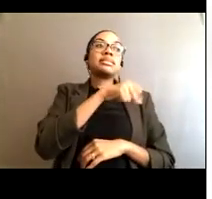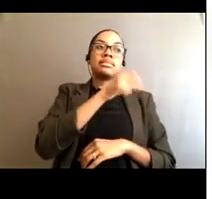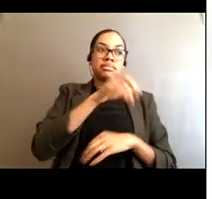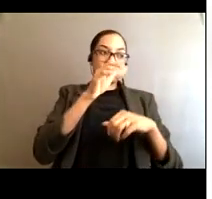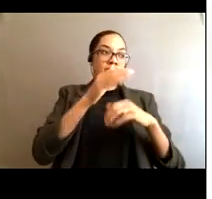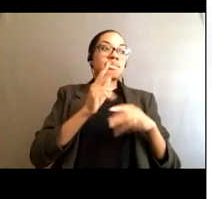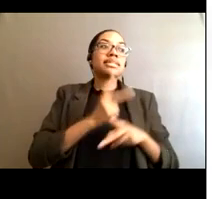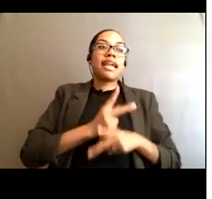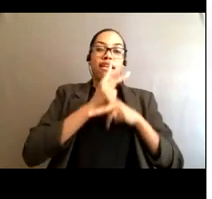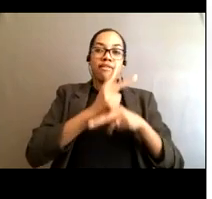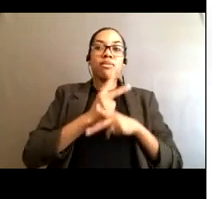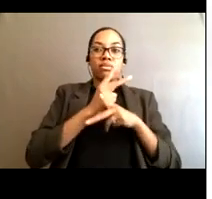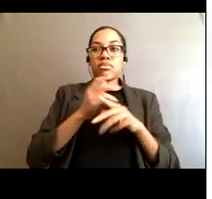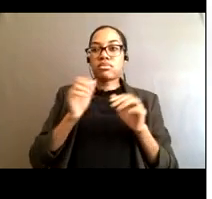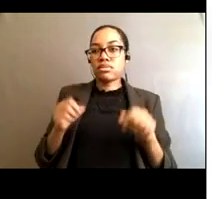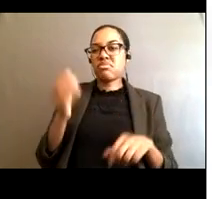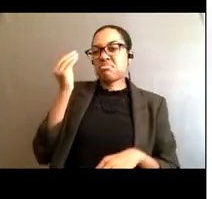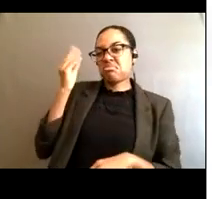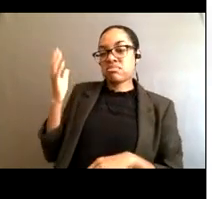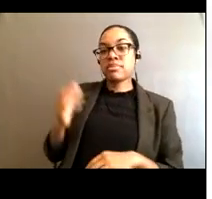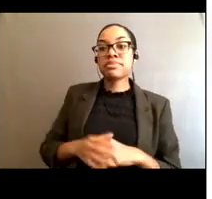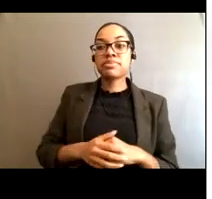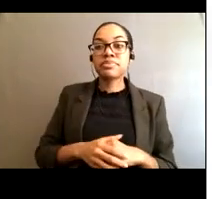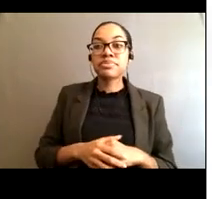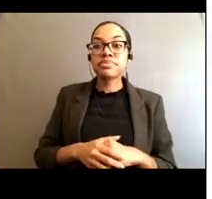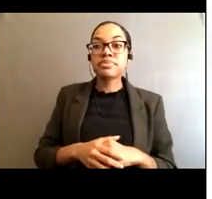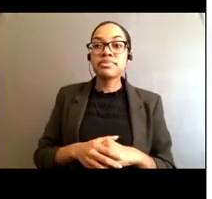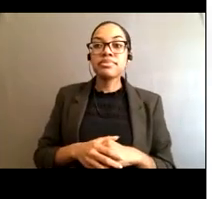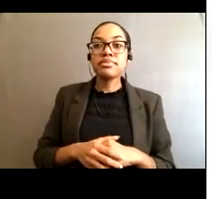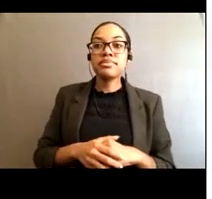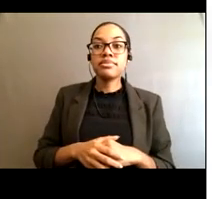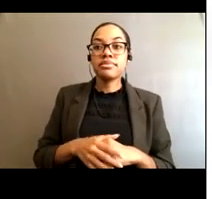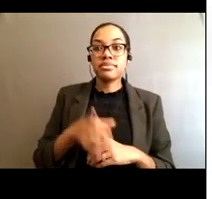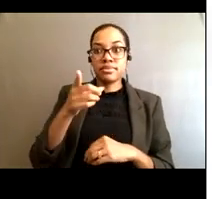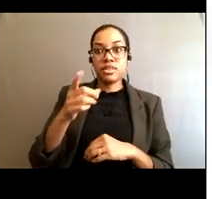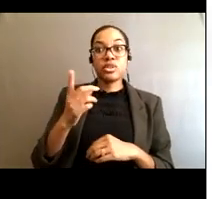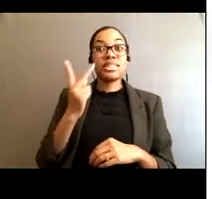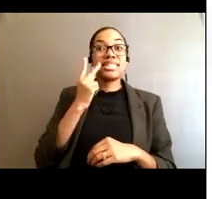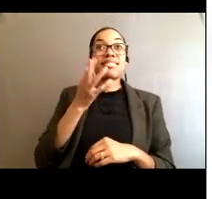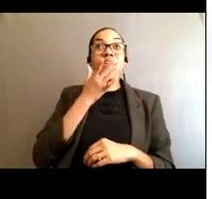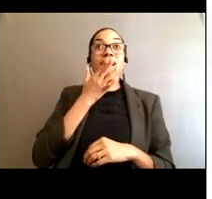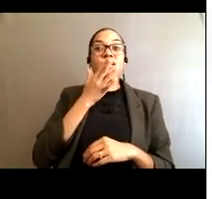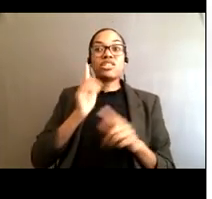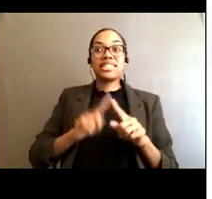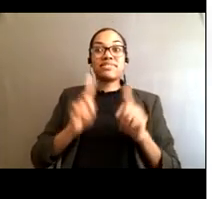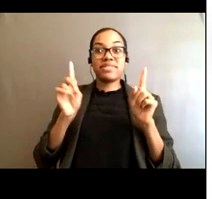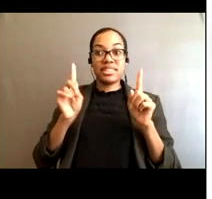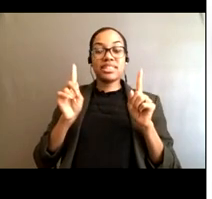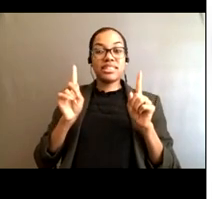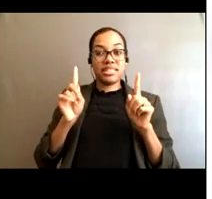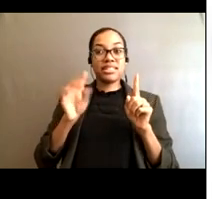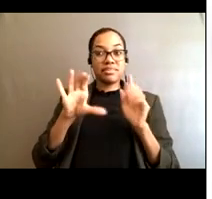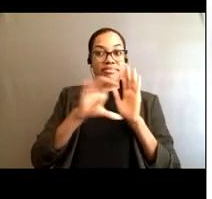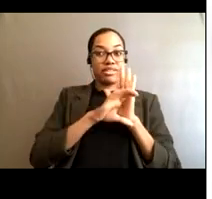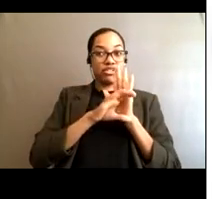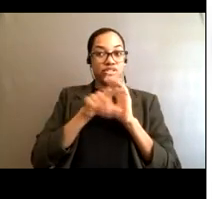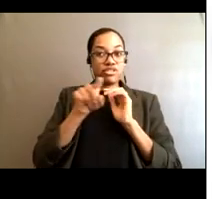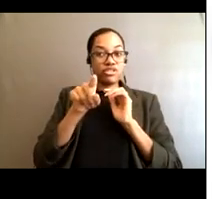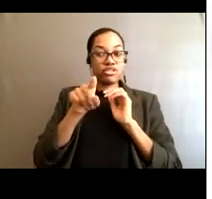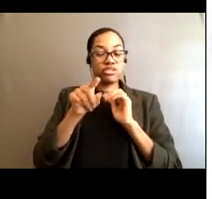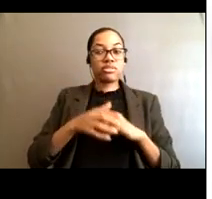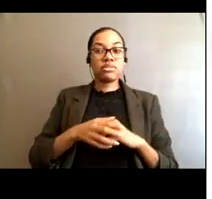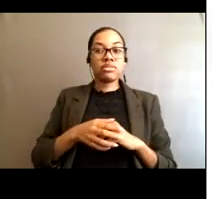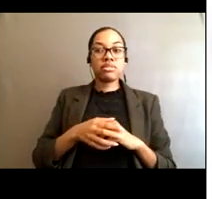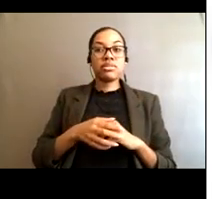examples of rip currents here where there's a difference in color in see in the middle there, that middle arrow